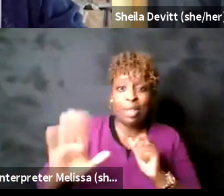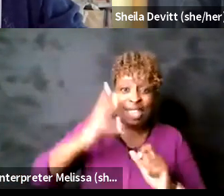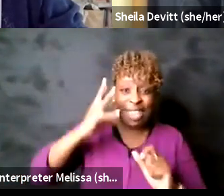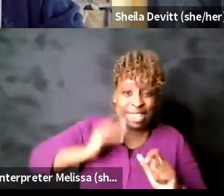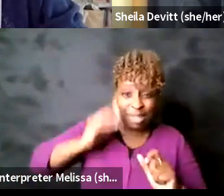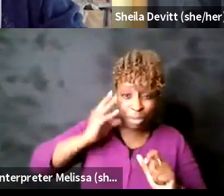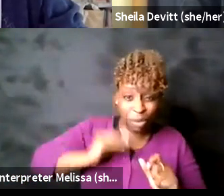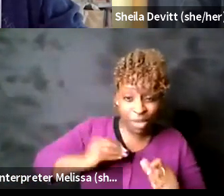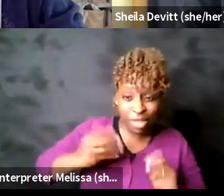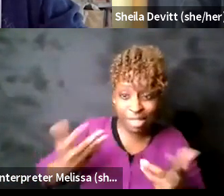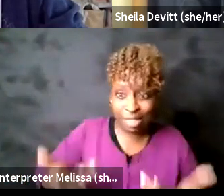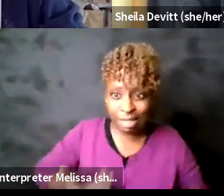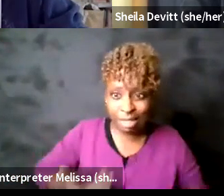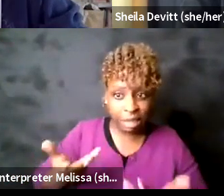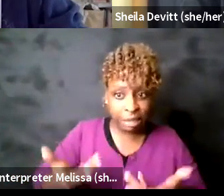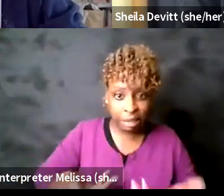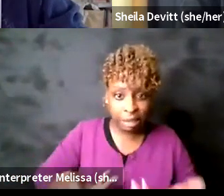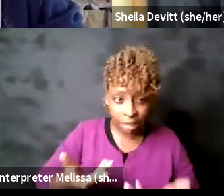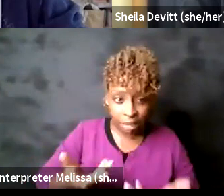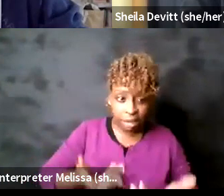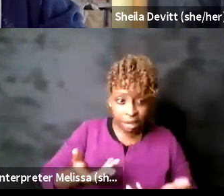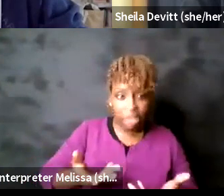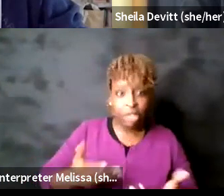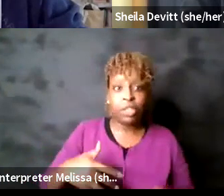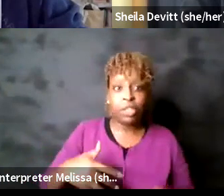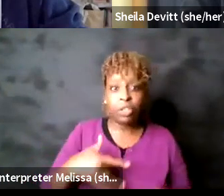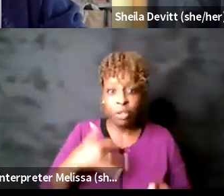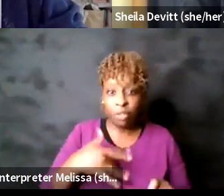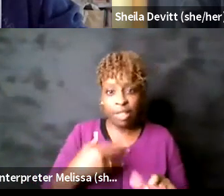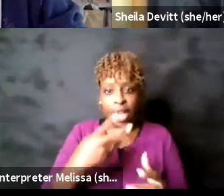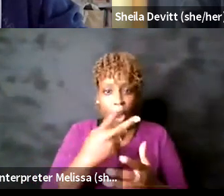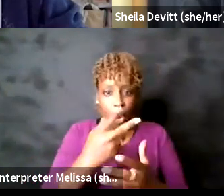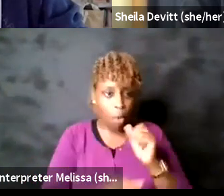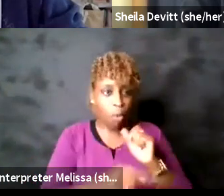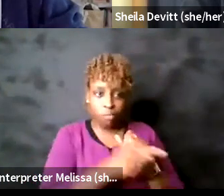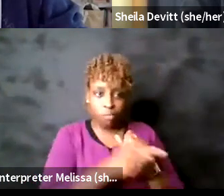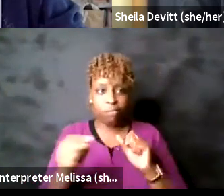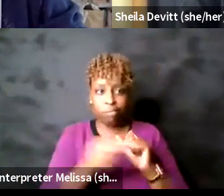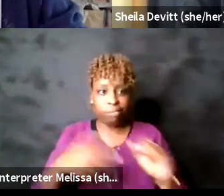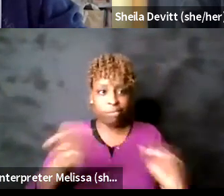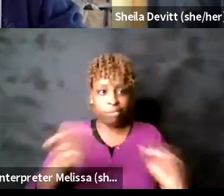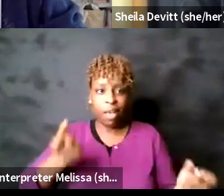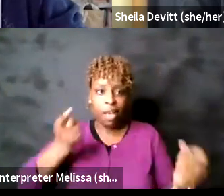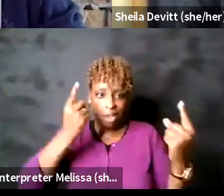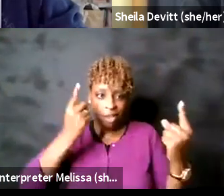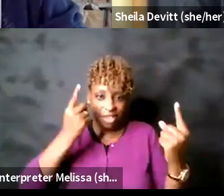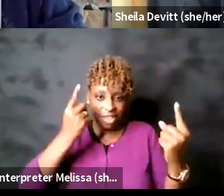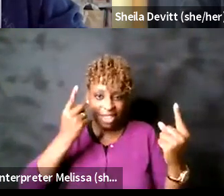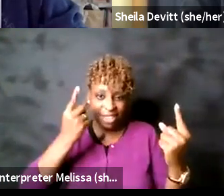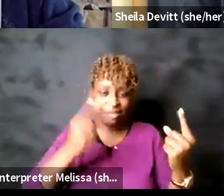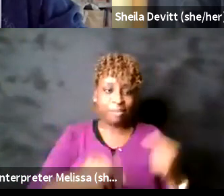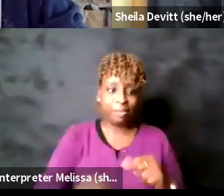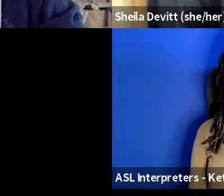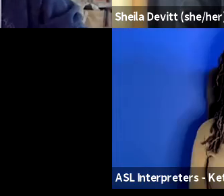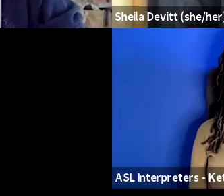so like I feel like I get both sides of it purely because I am just just light enough for folks to feel comfortable with me